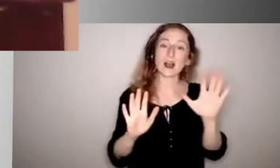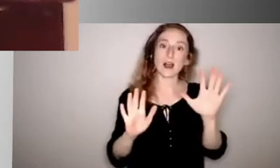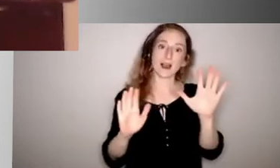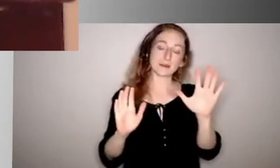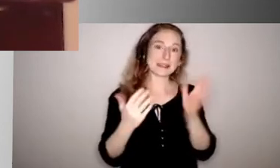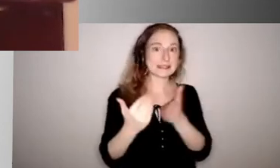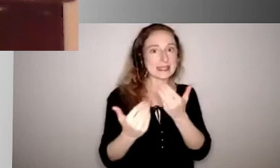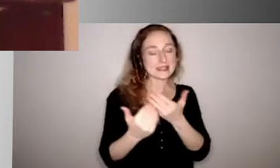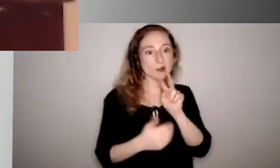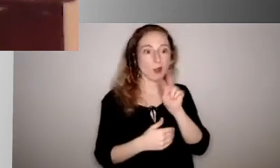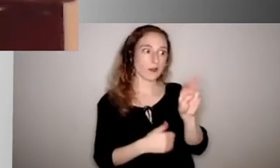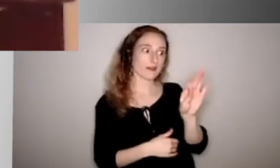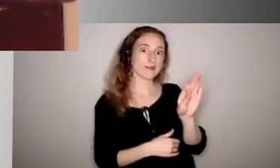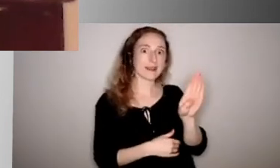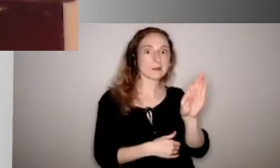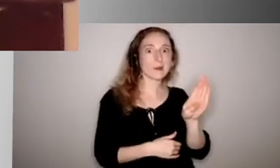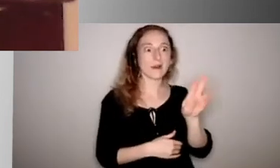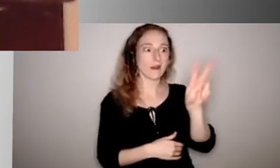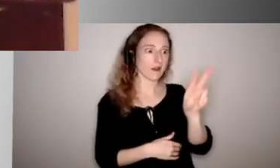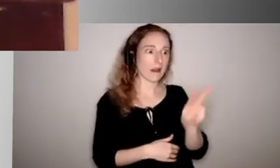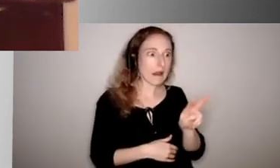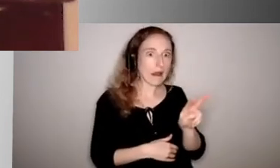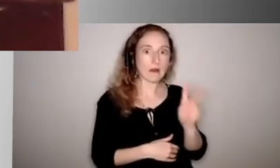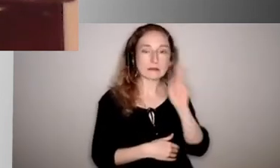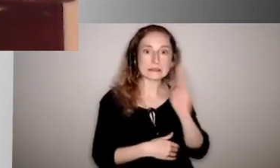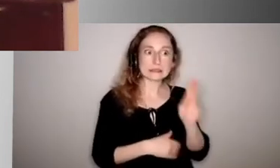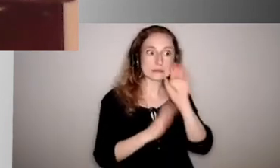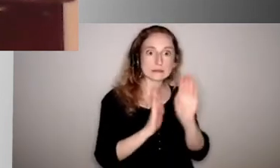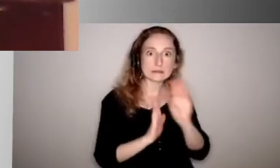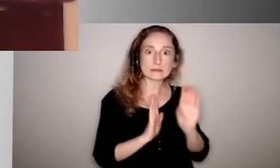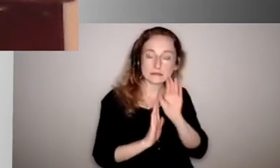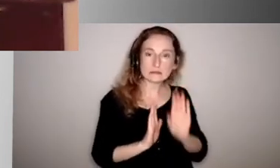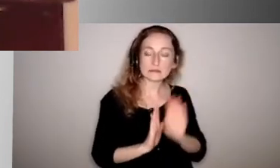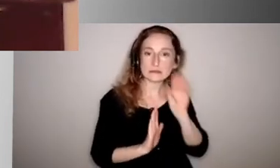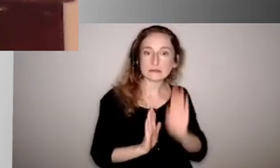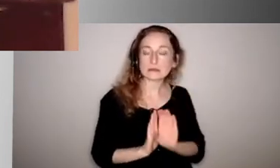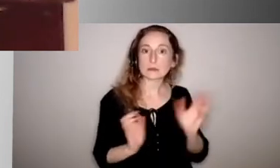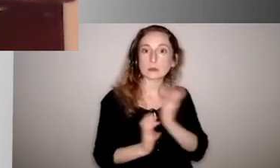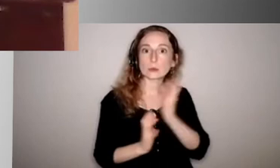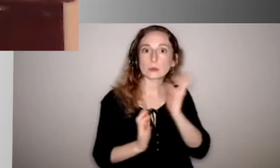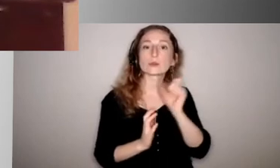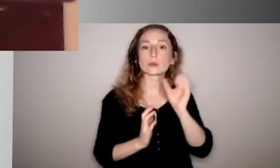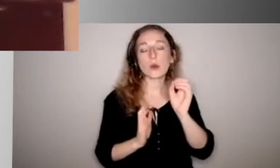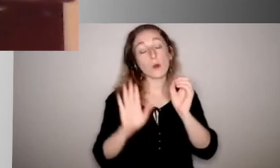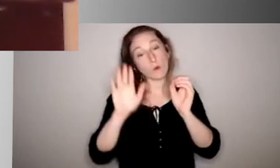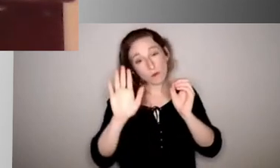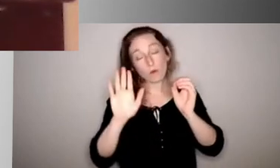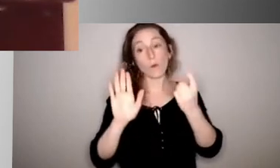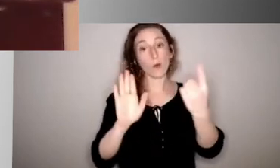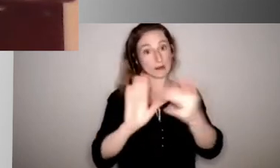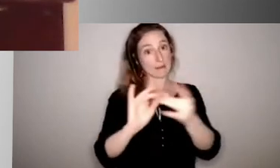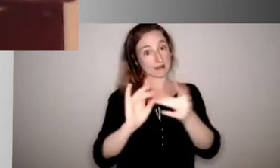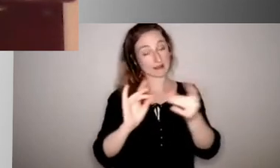and see plenty of those examples. And so I think one of the messages that I will be sharing in my opening day message to our